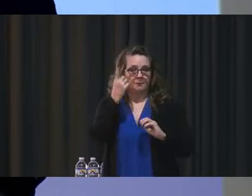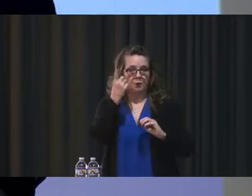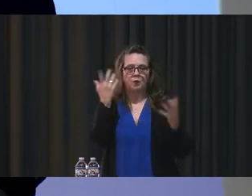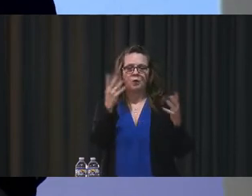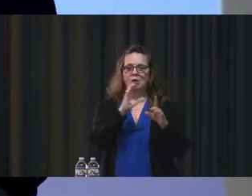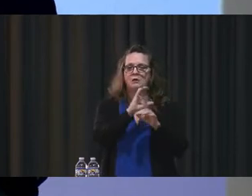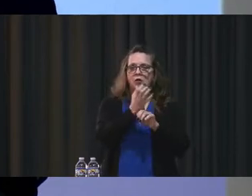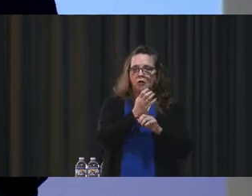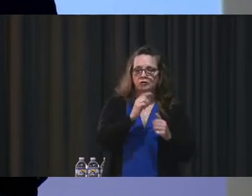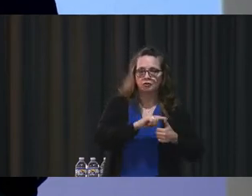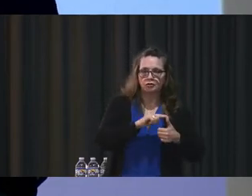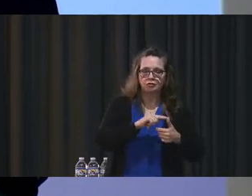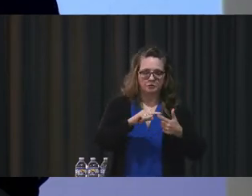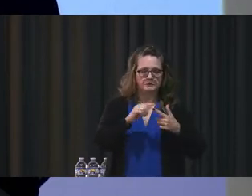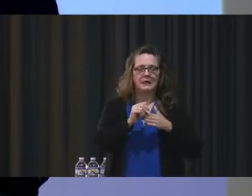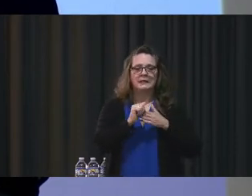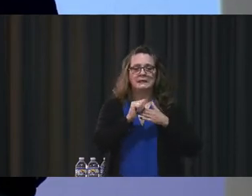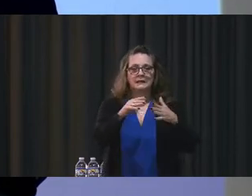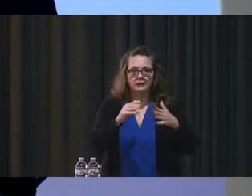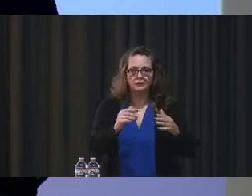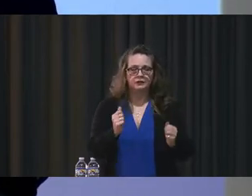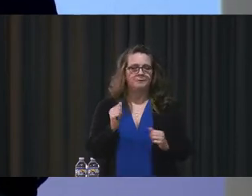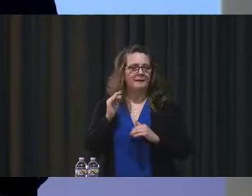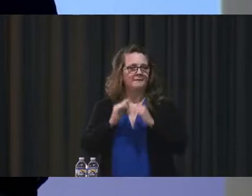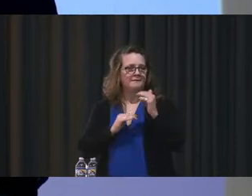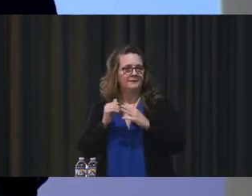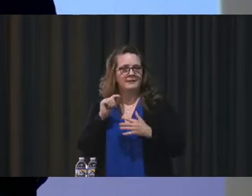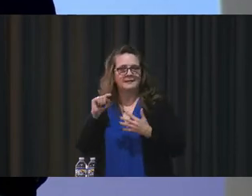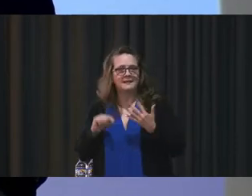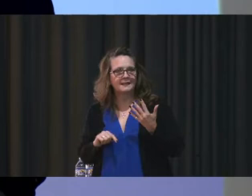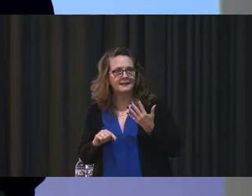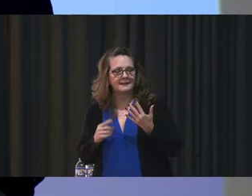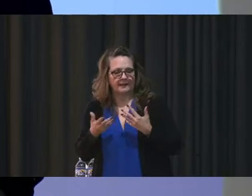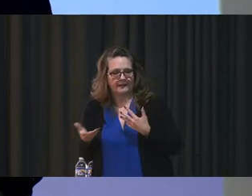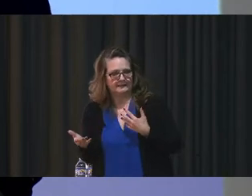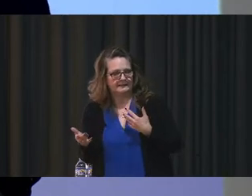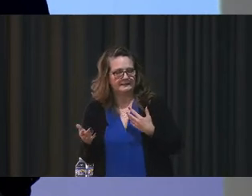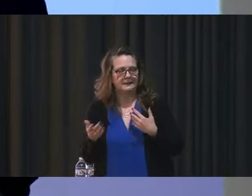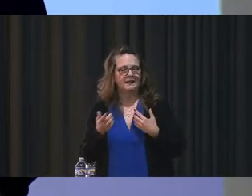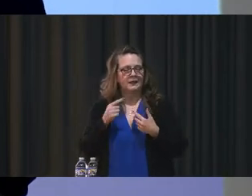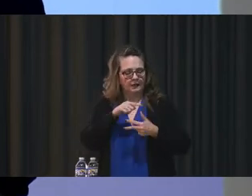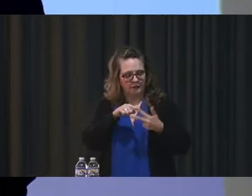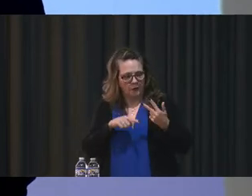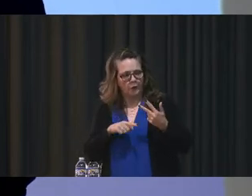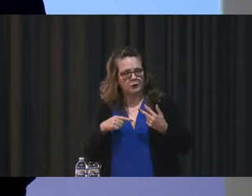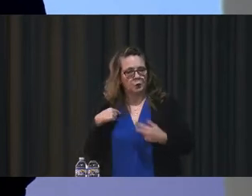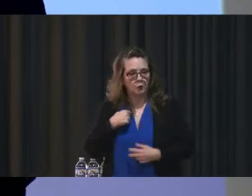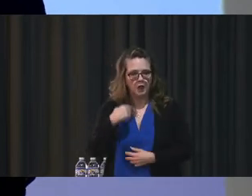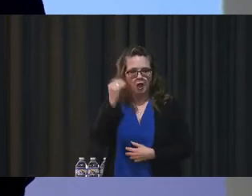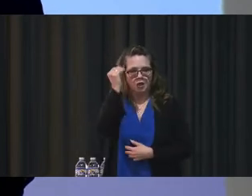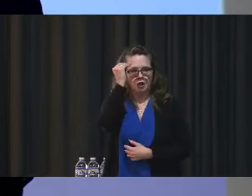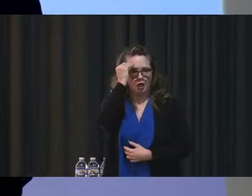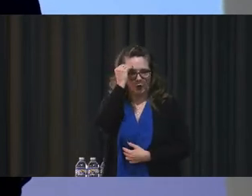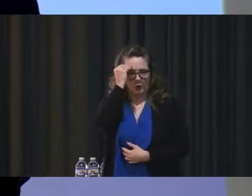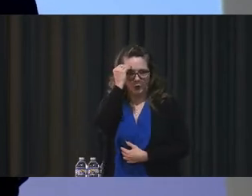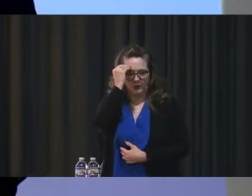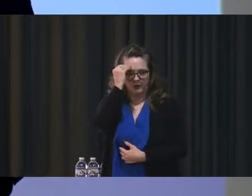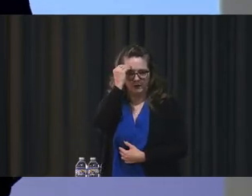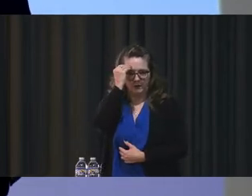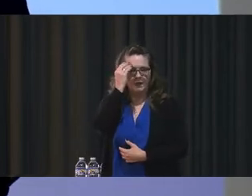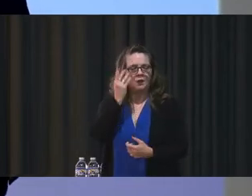leadership and facilities. Those are a few of the things that we know attract